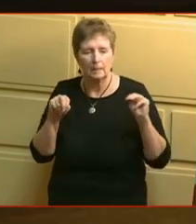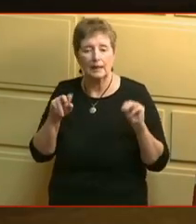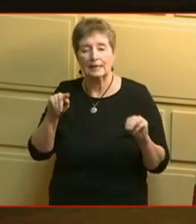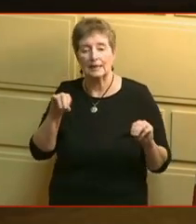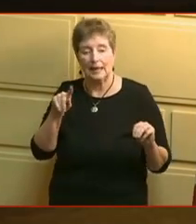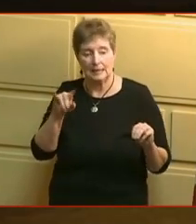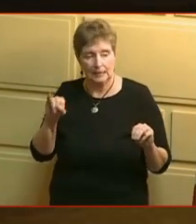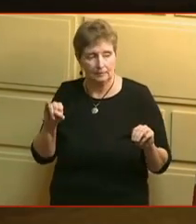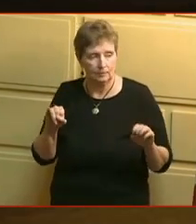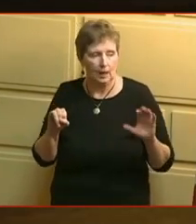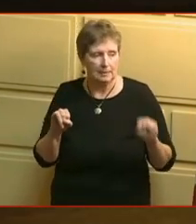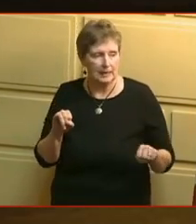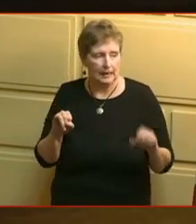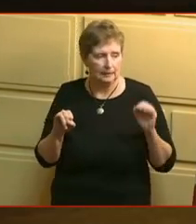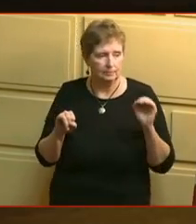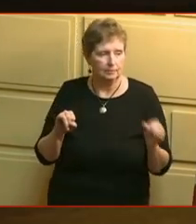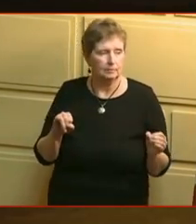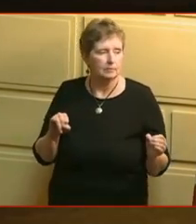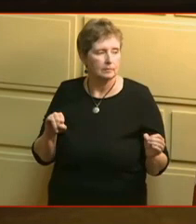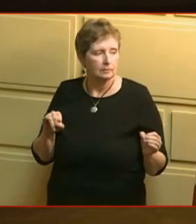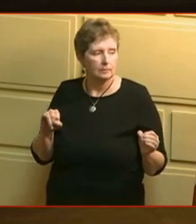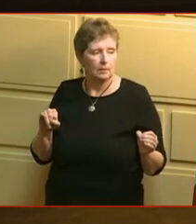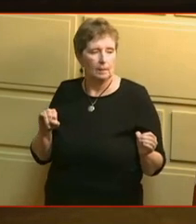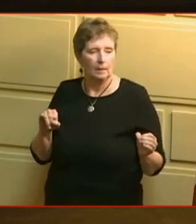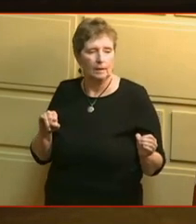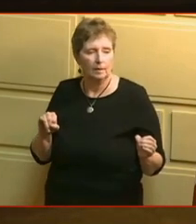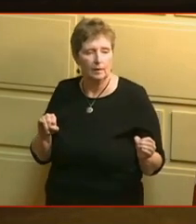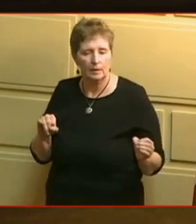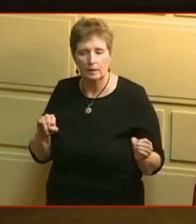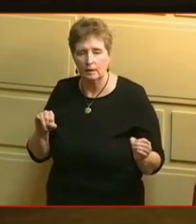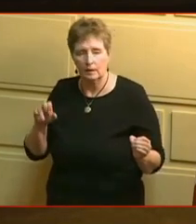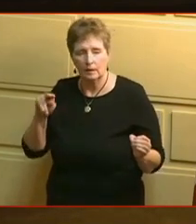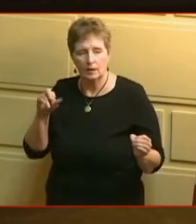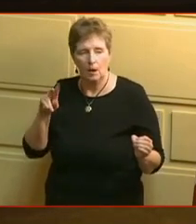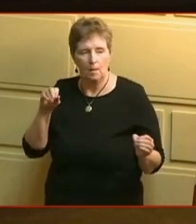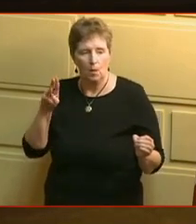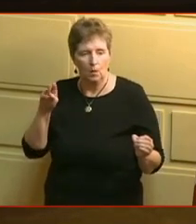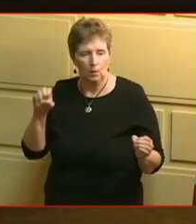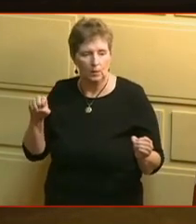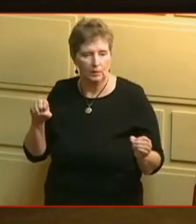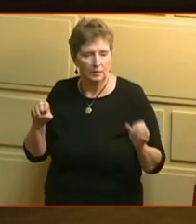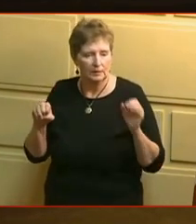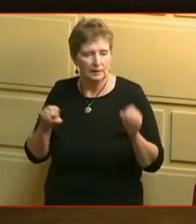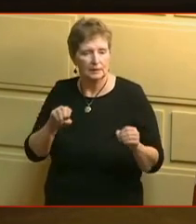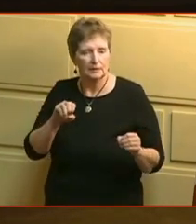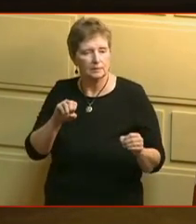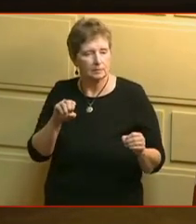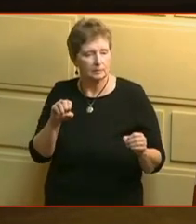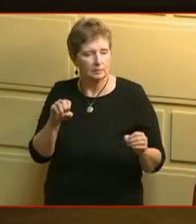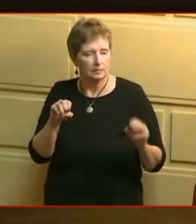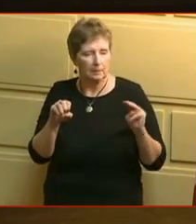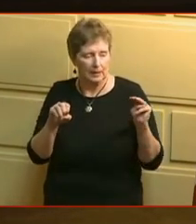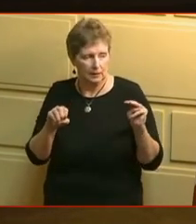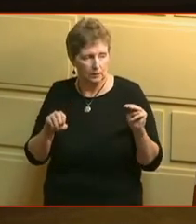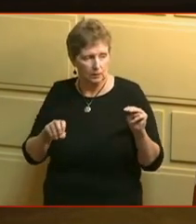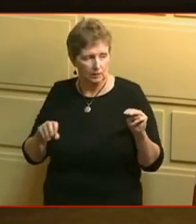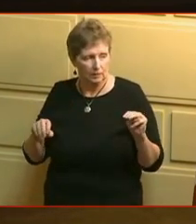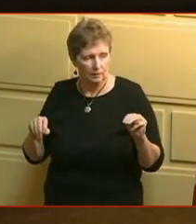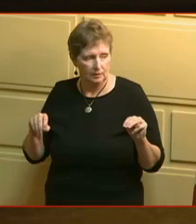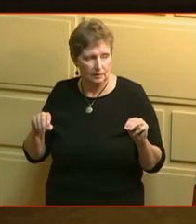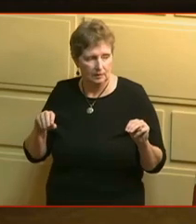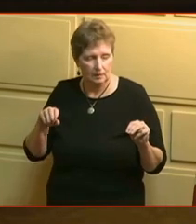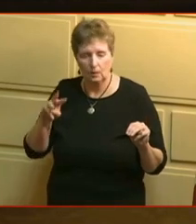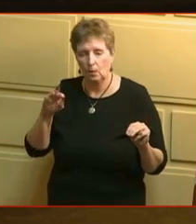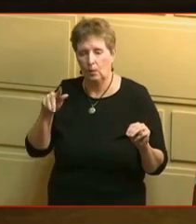Tansy representative Tobon representative Yuchi representative